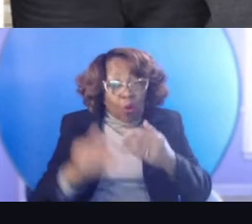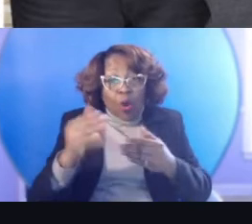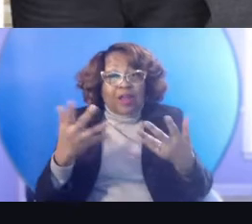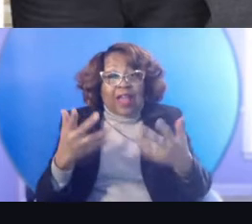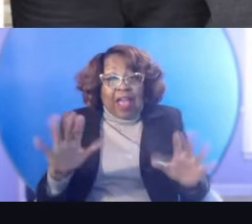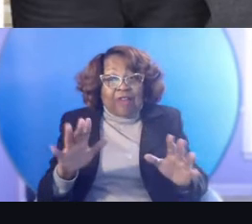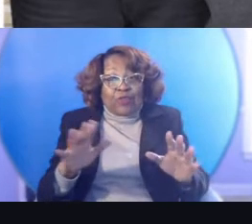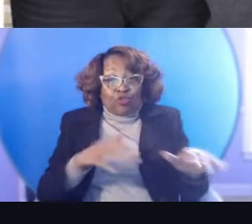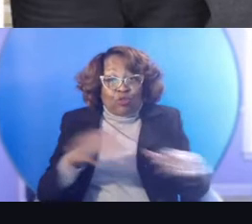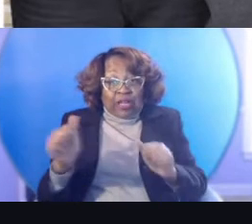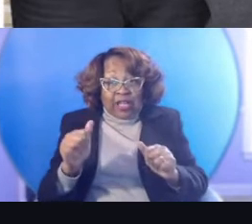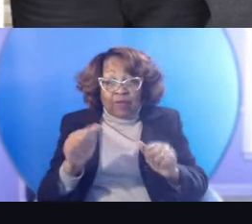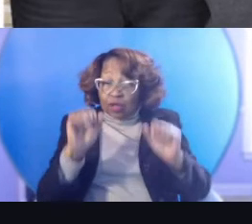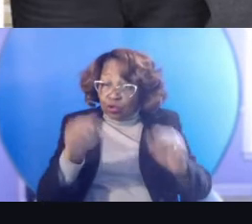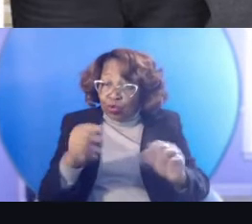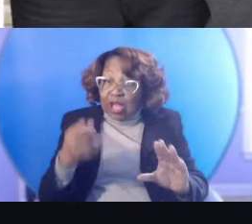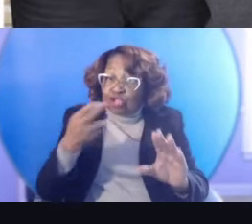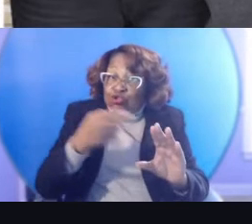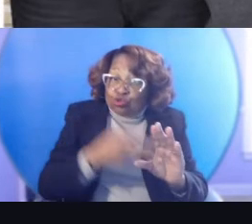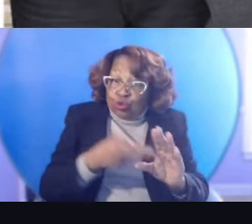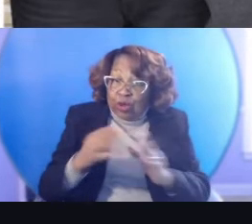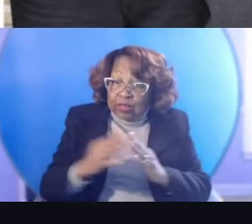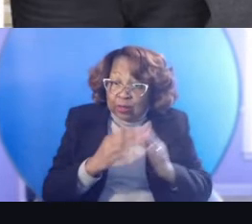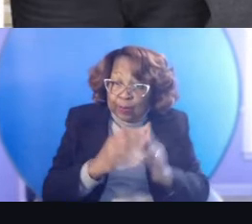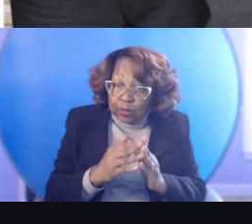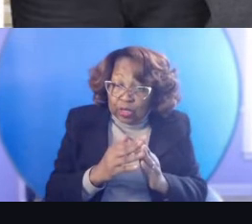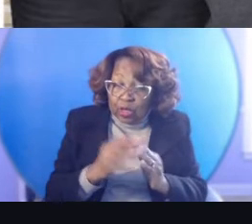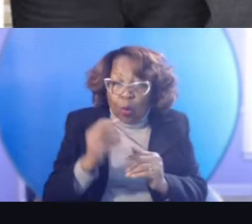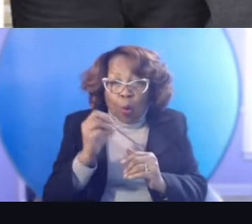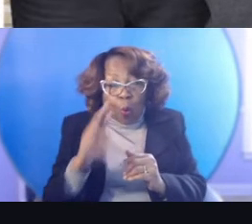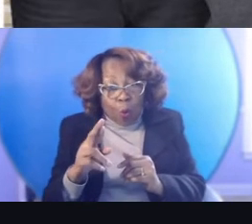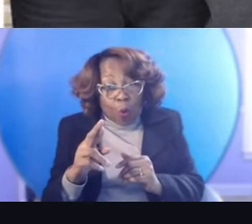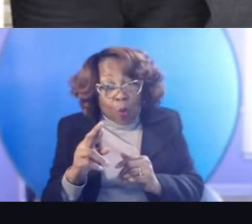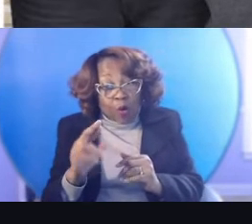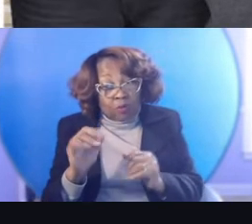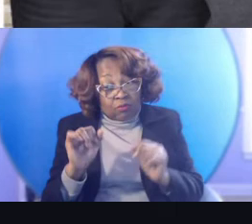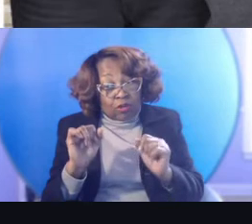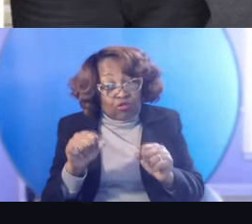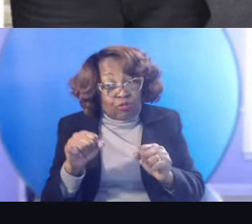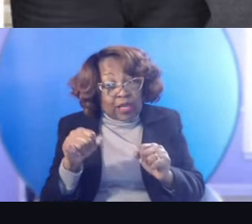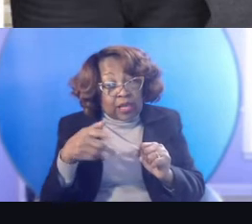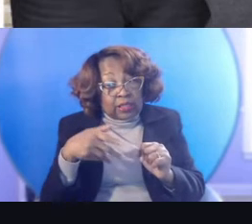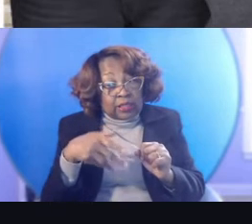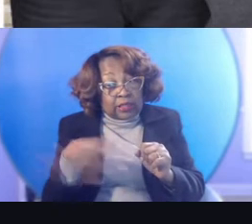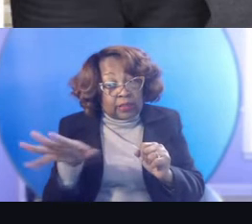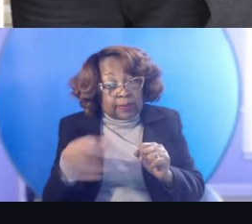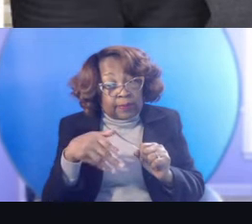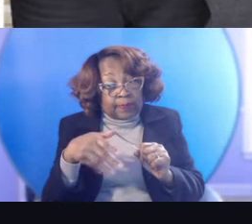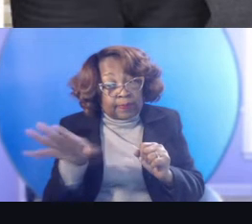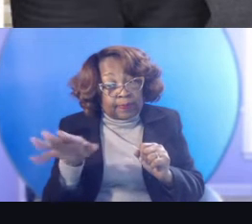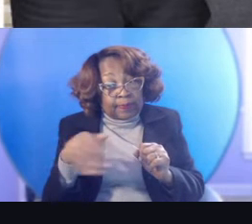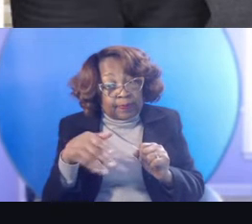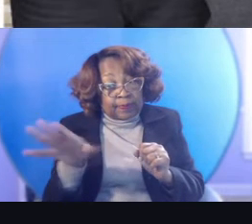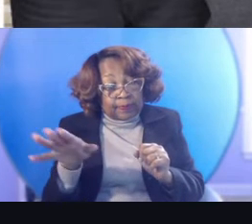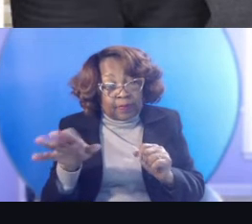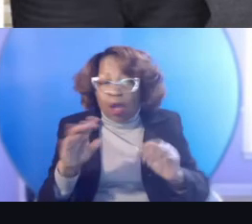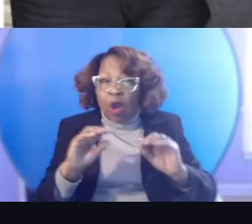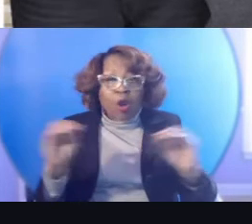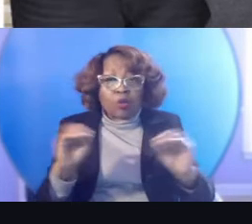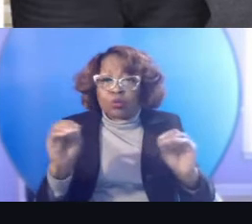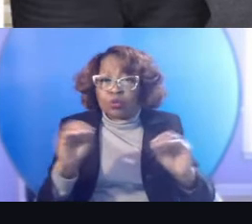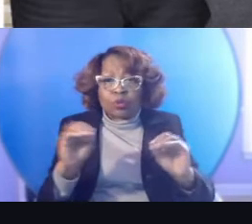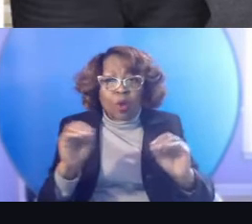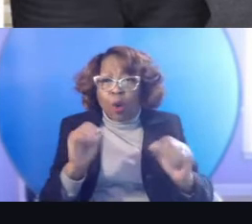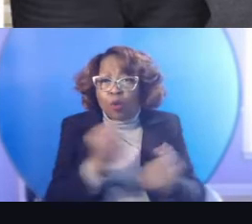join our community as a whole, or they can stay out there and it's, it's not, there's no love lost at